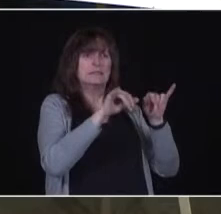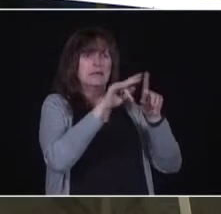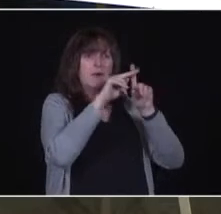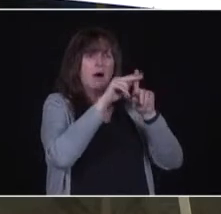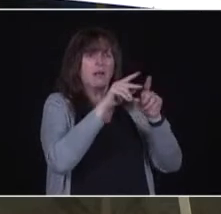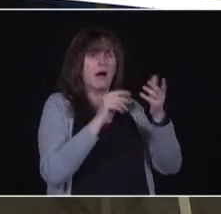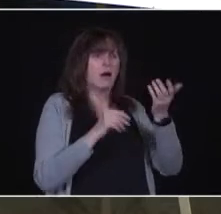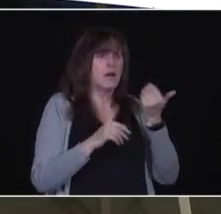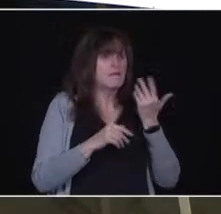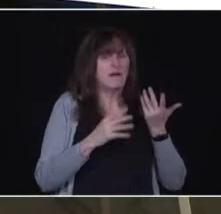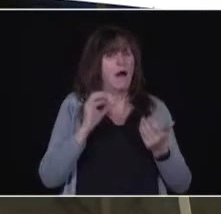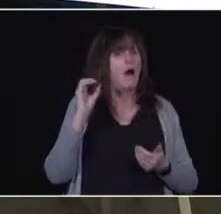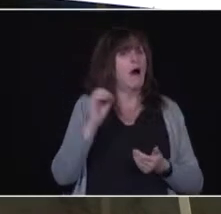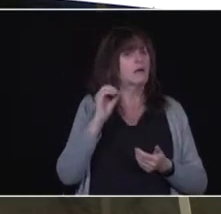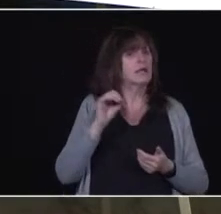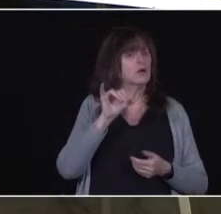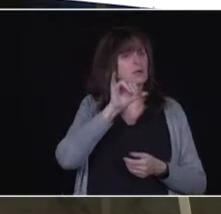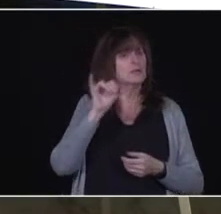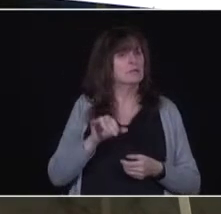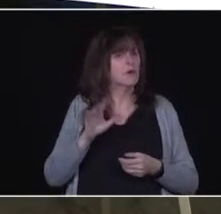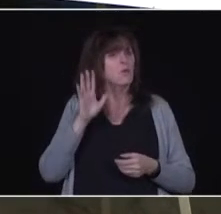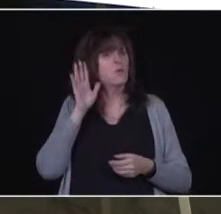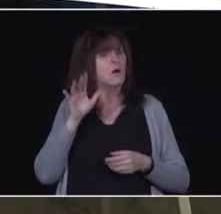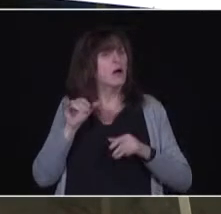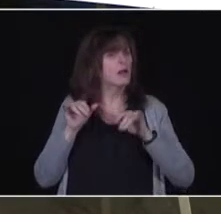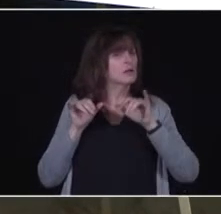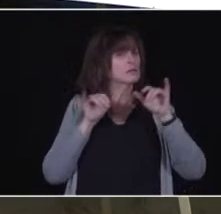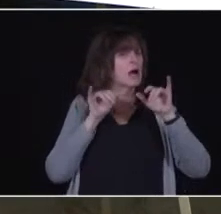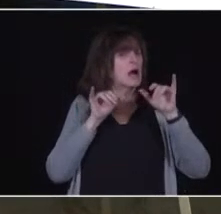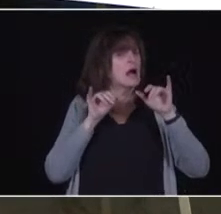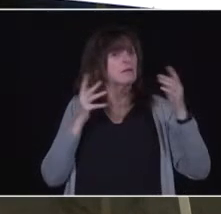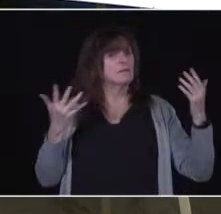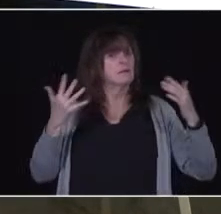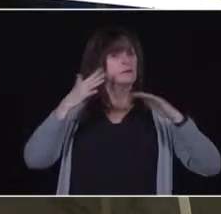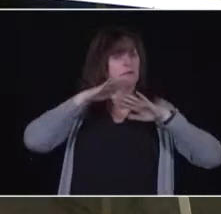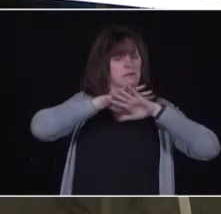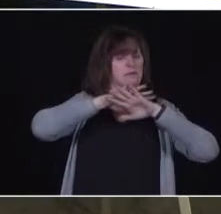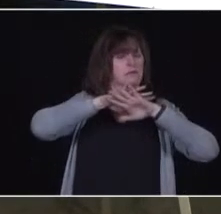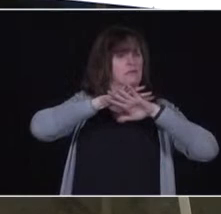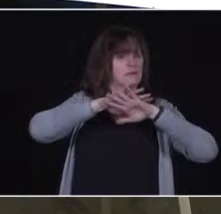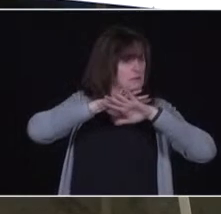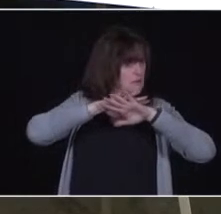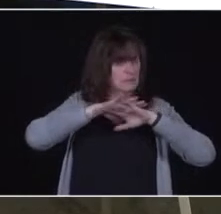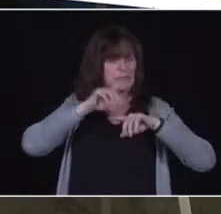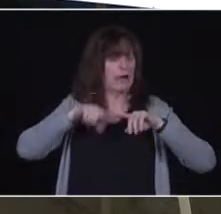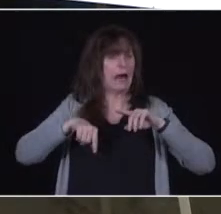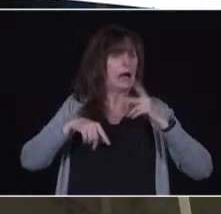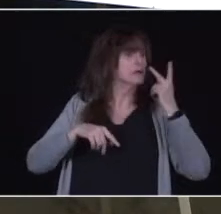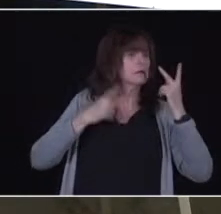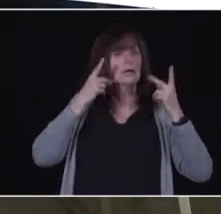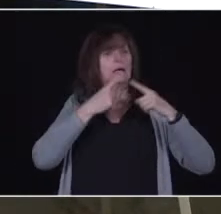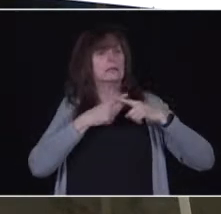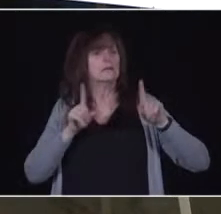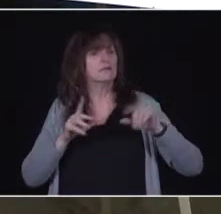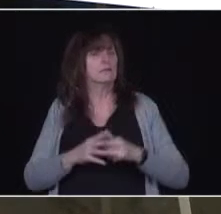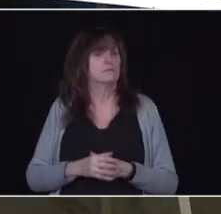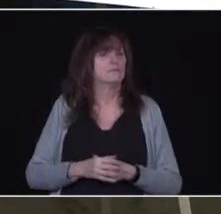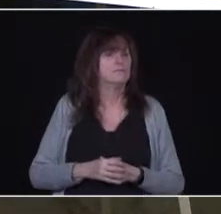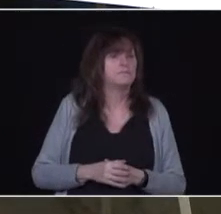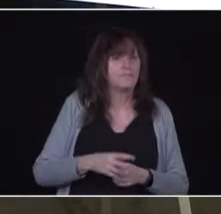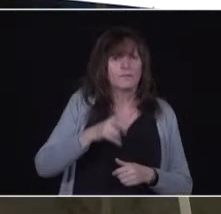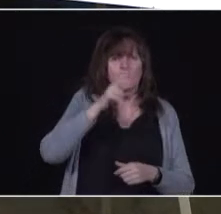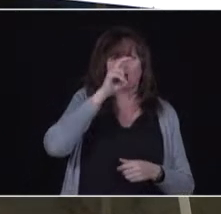you can go from one to the other and you won't even notice it. So, yeah, we're not having a rigid guideline where you have done all your work but you have some vaccines